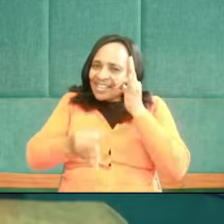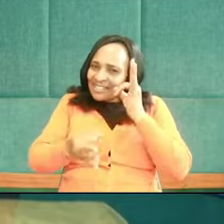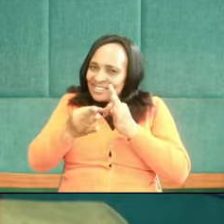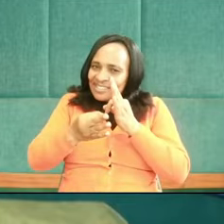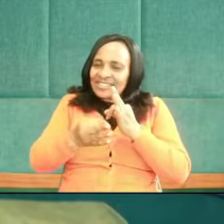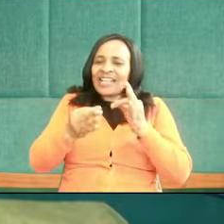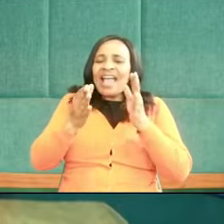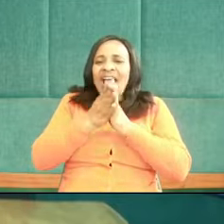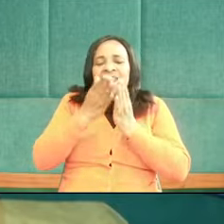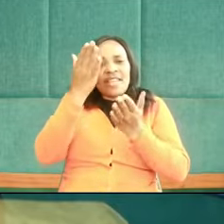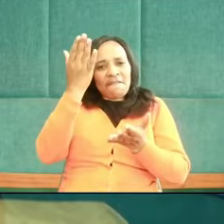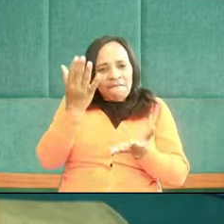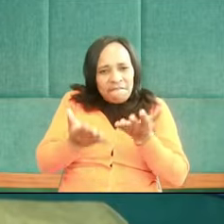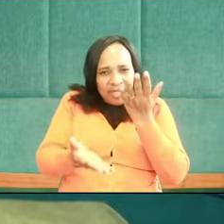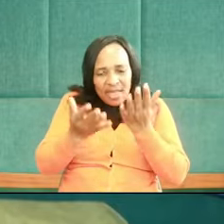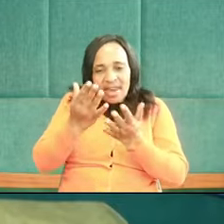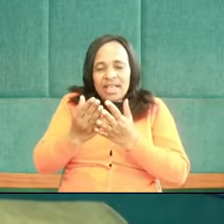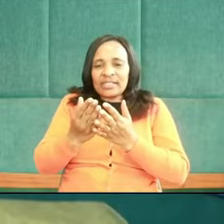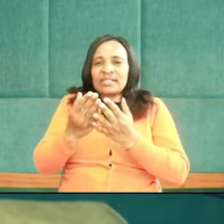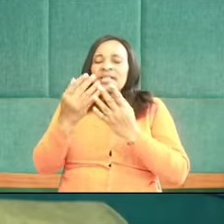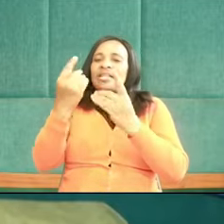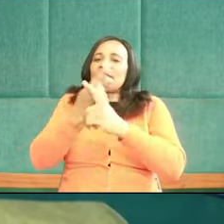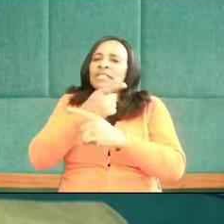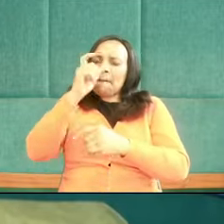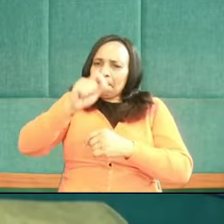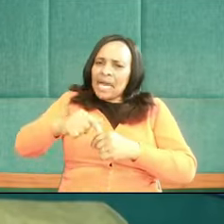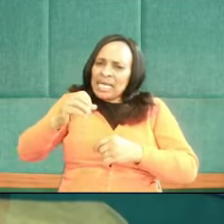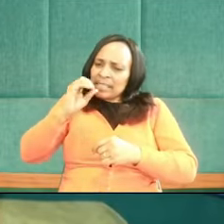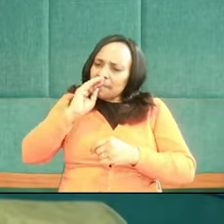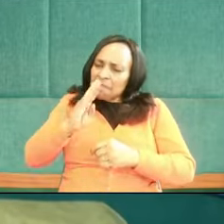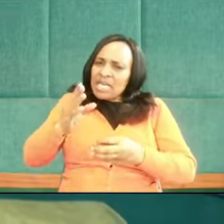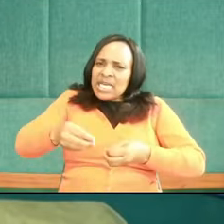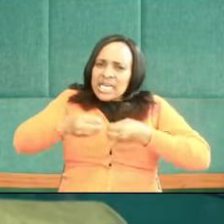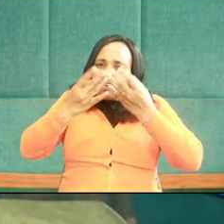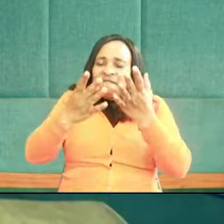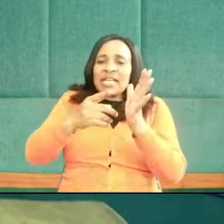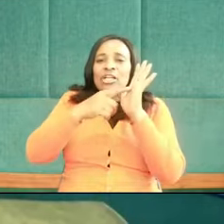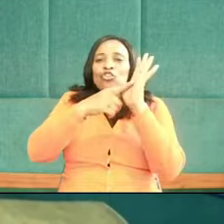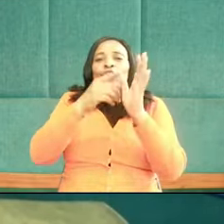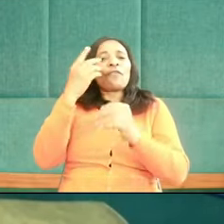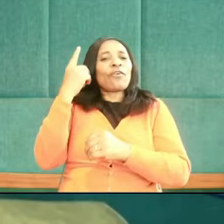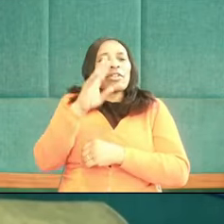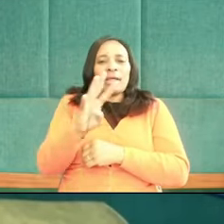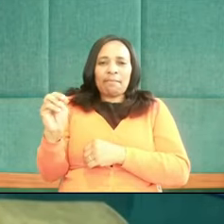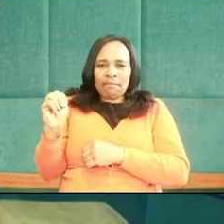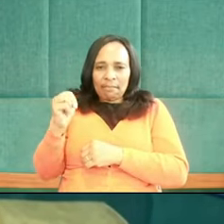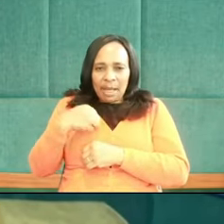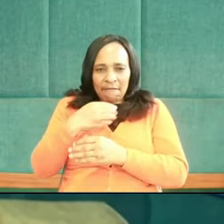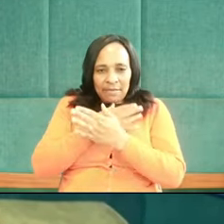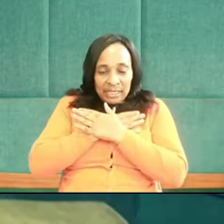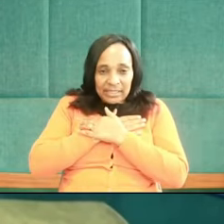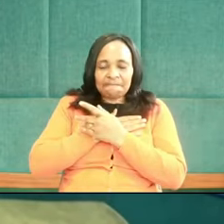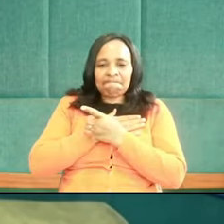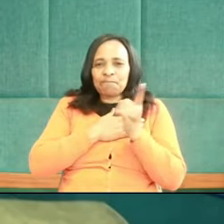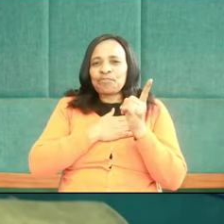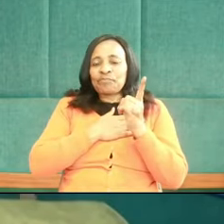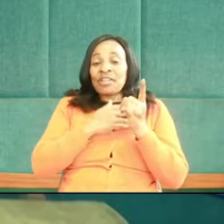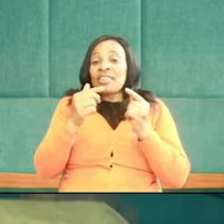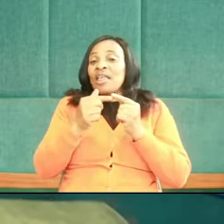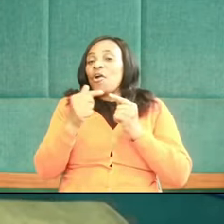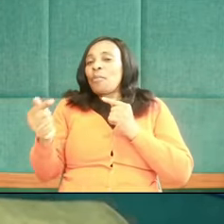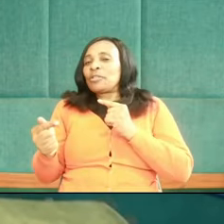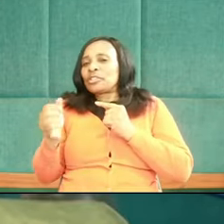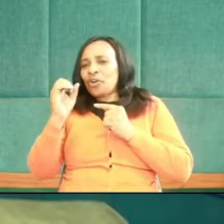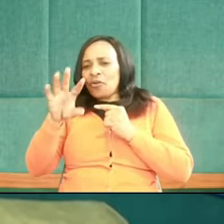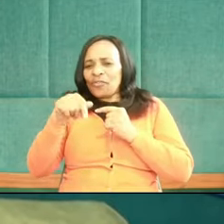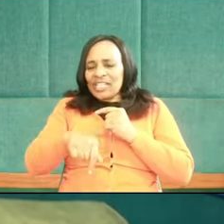and fairness, deference, must be given and shown to them. Friends, the opposite of the